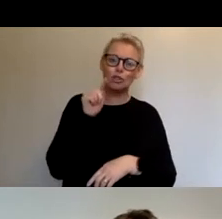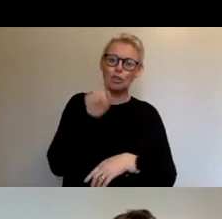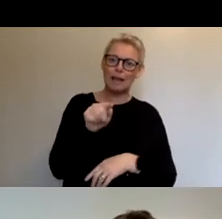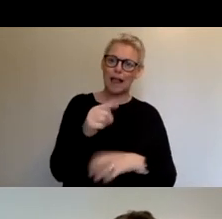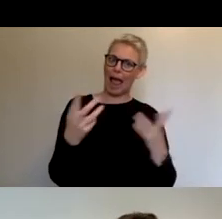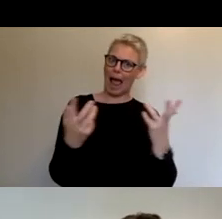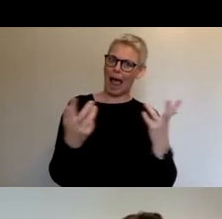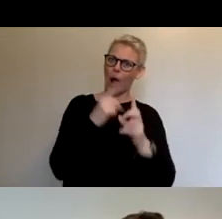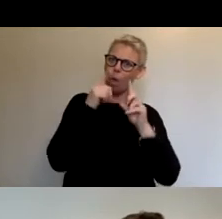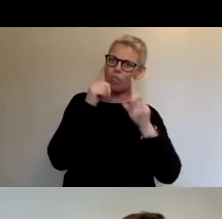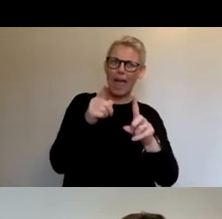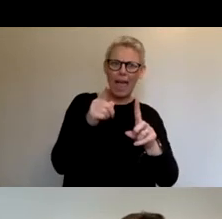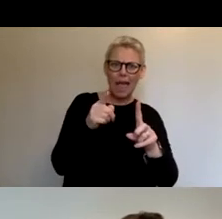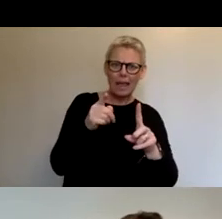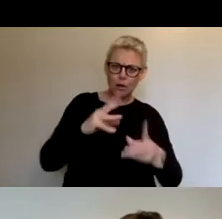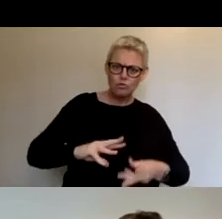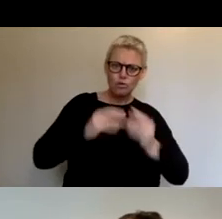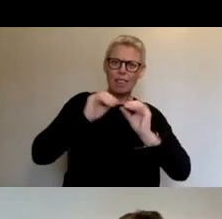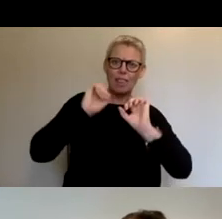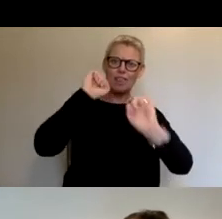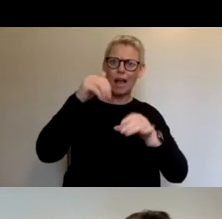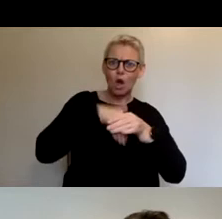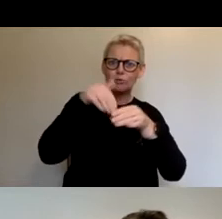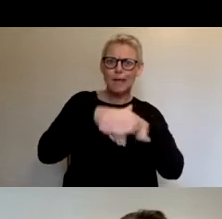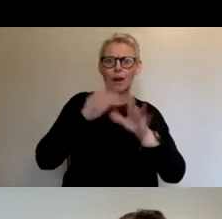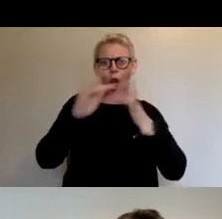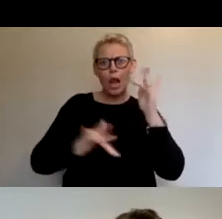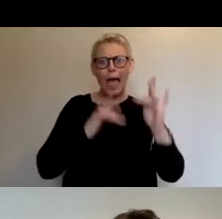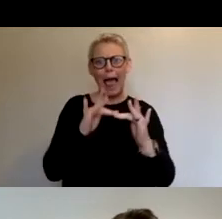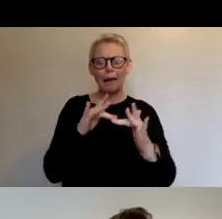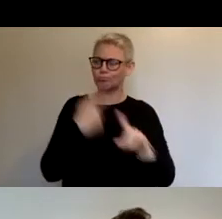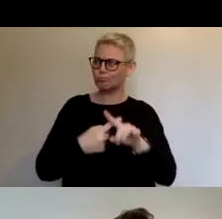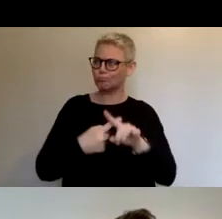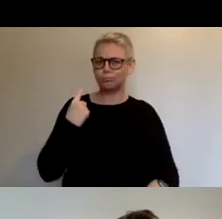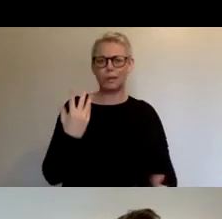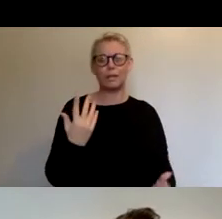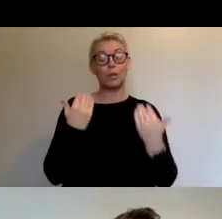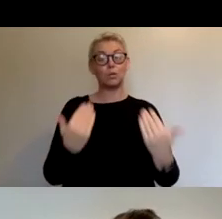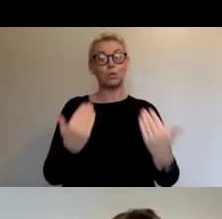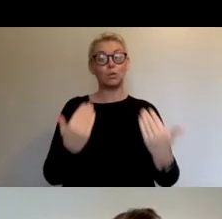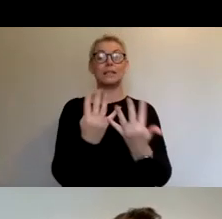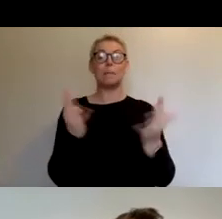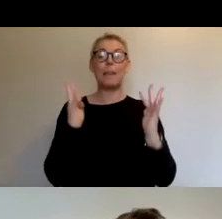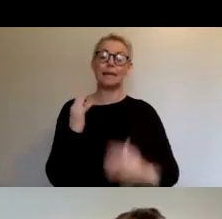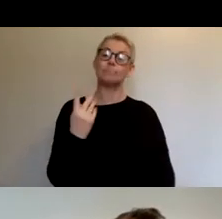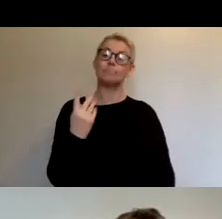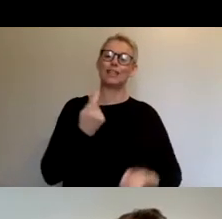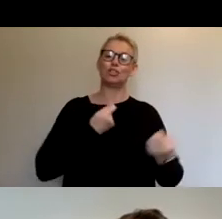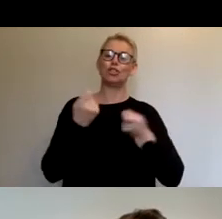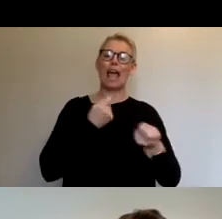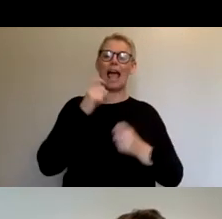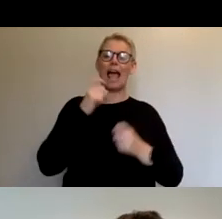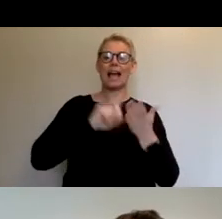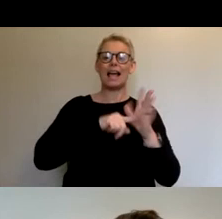content online in record time. So today's panel is chaired by Clare Reddington. Clare is the